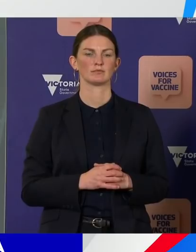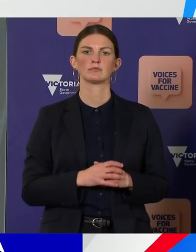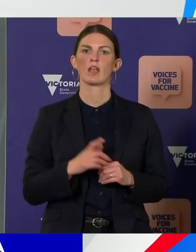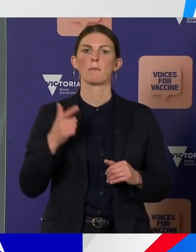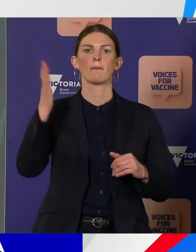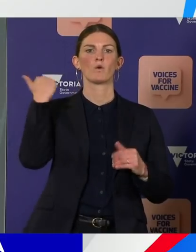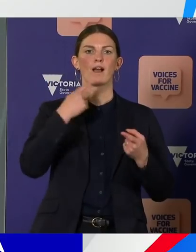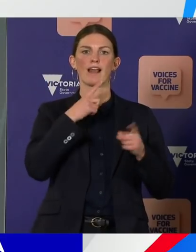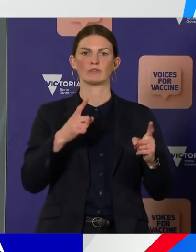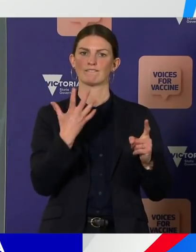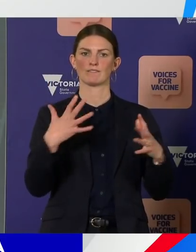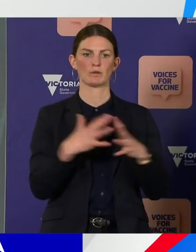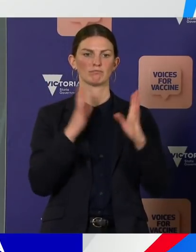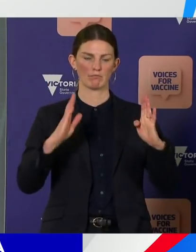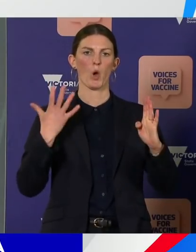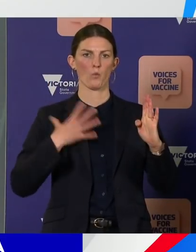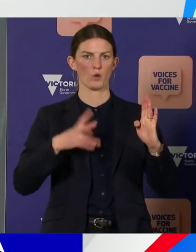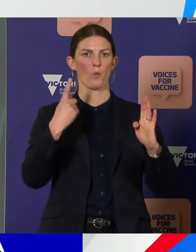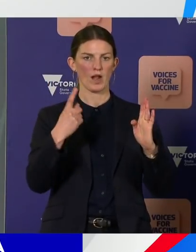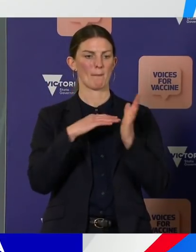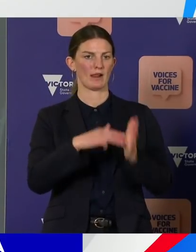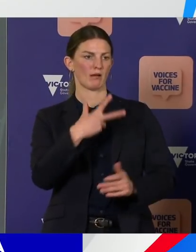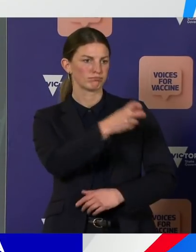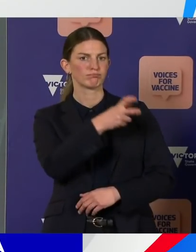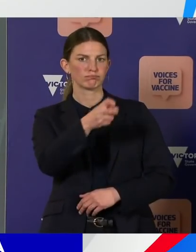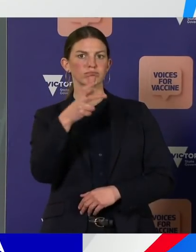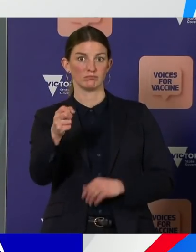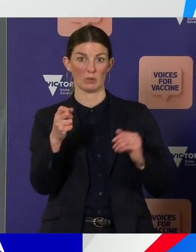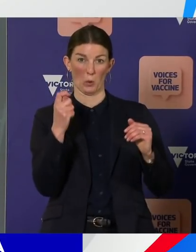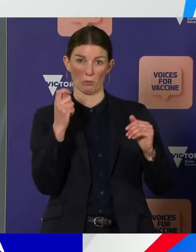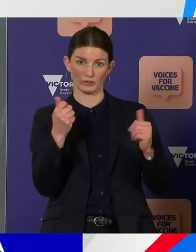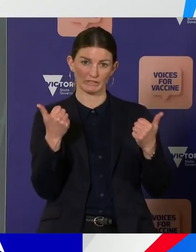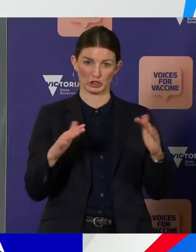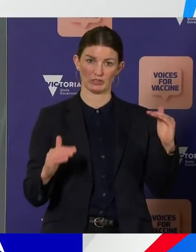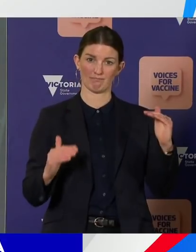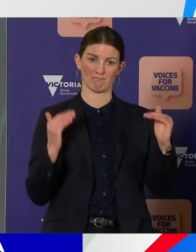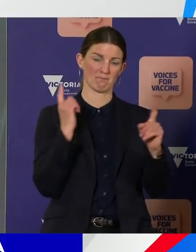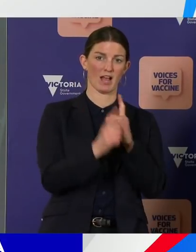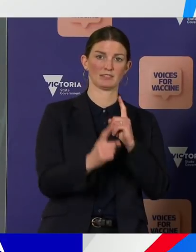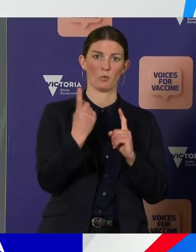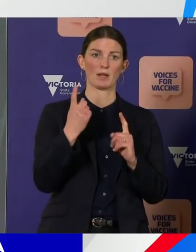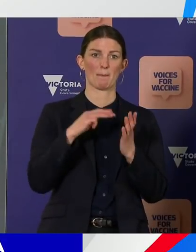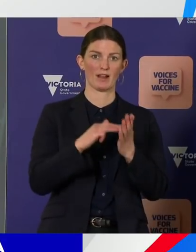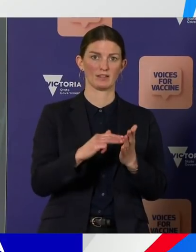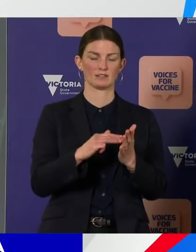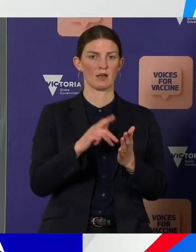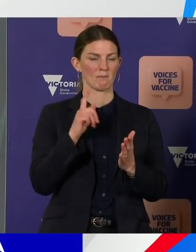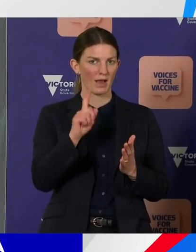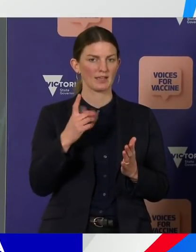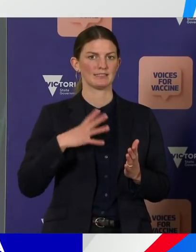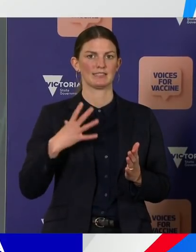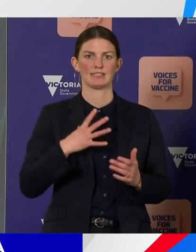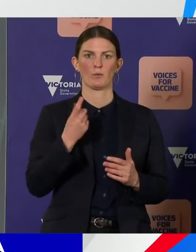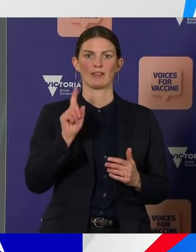over five weeks, but we still have another 316,000 vaccines to go to get us to that milestone.